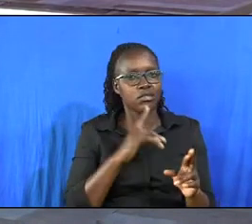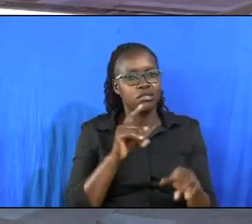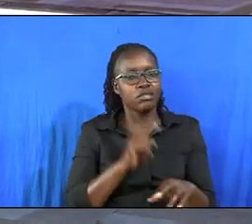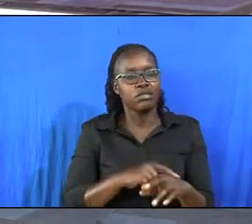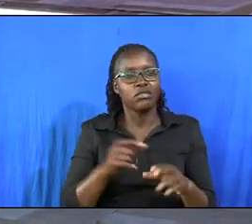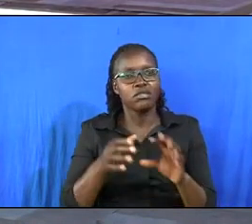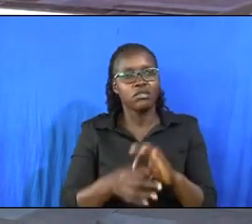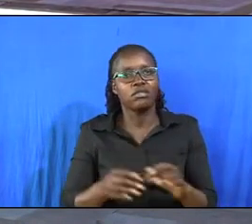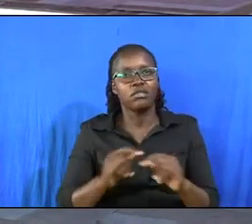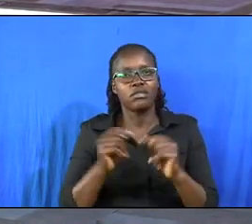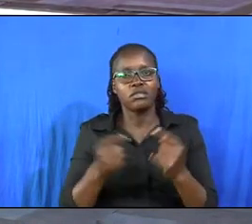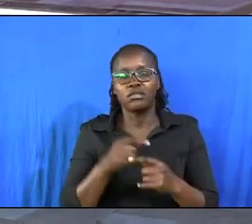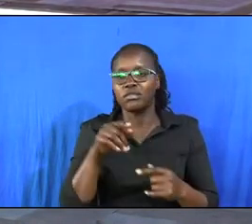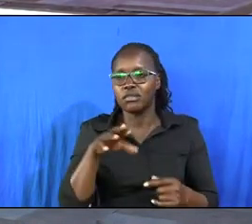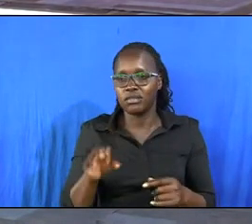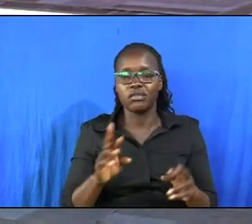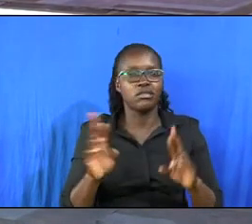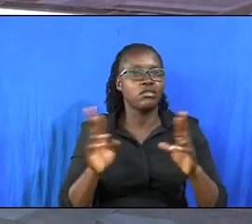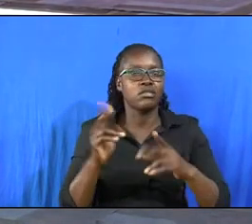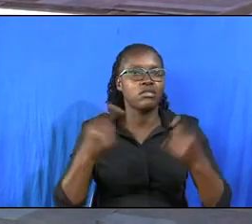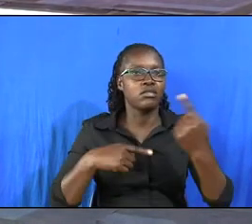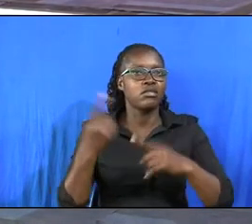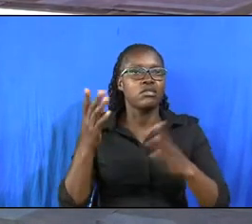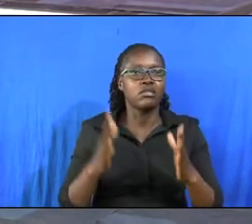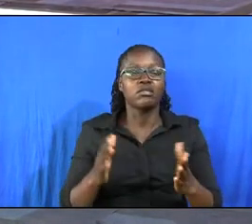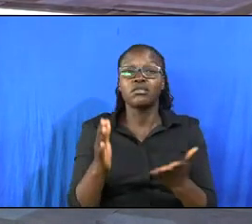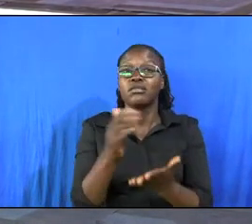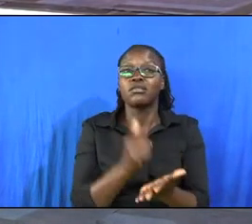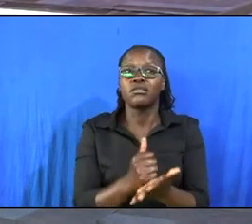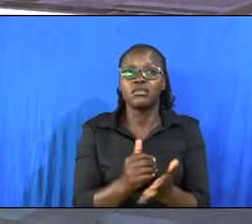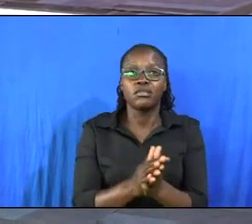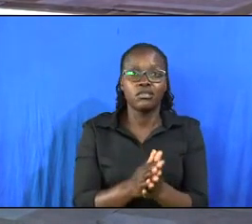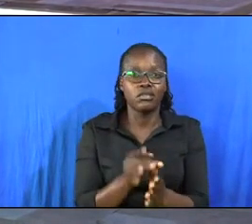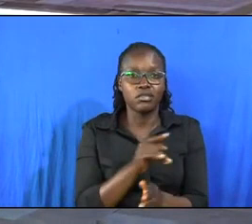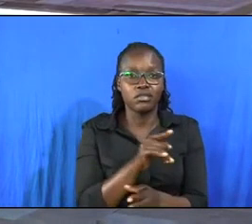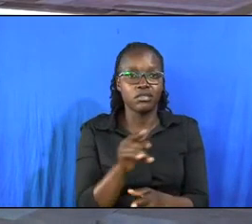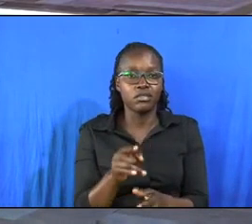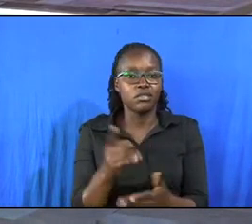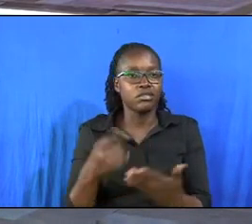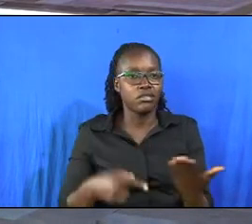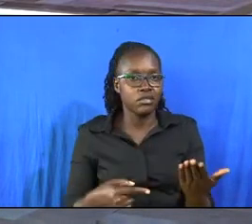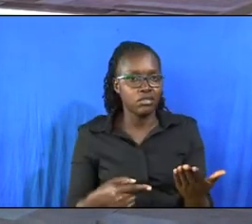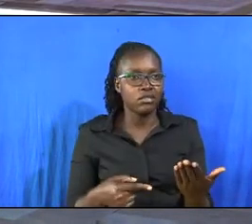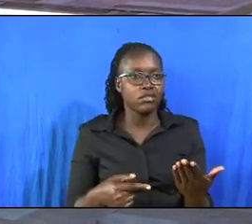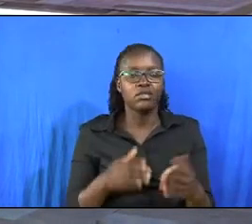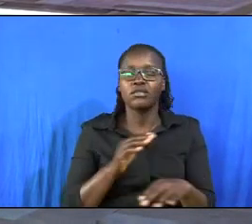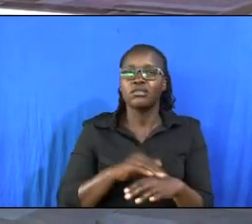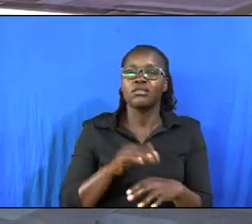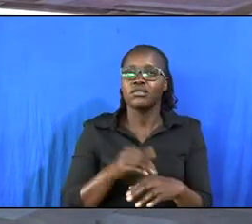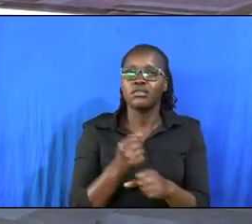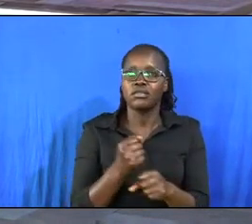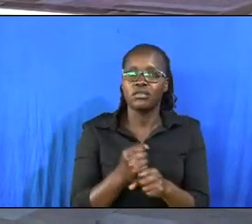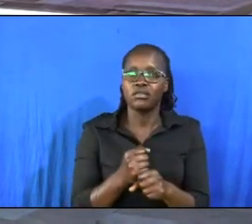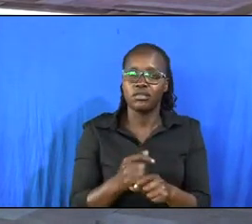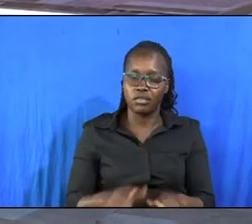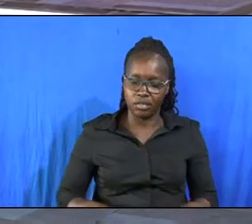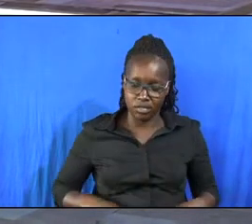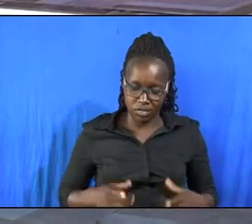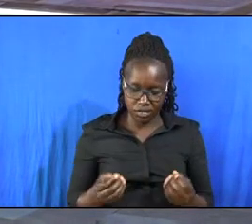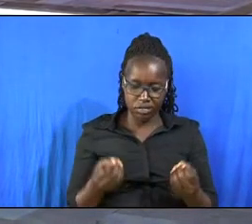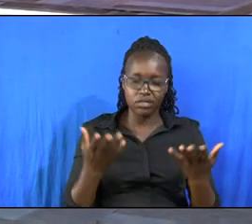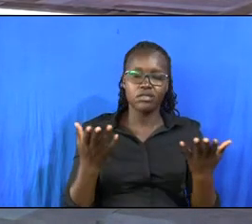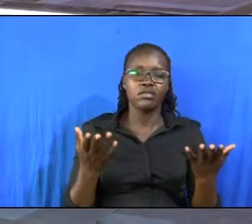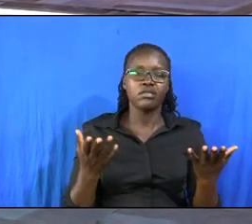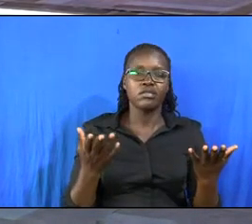moment you join his team, you are already a conqueror, hallelujah. This is what you have been called to, a life of